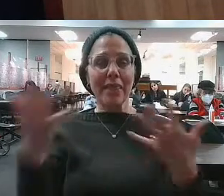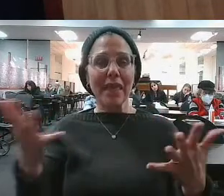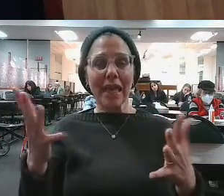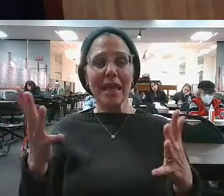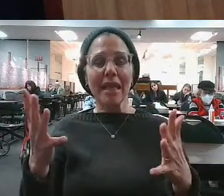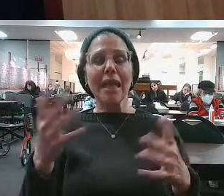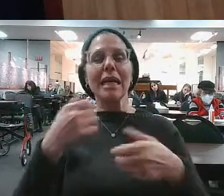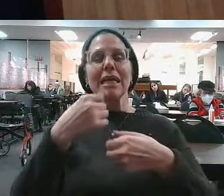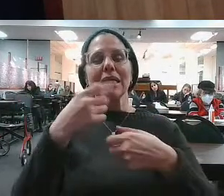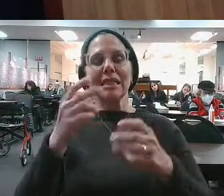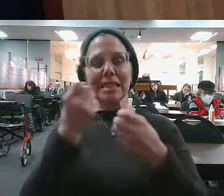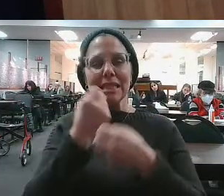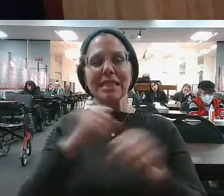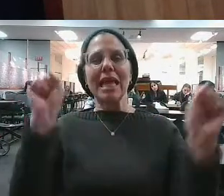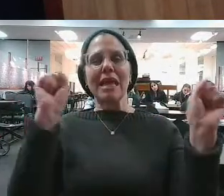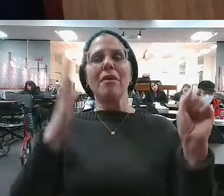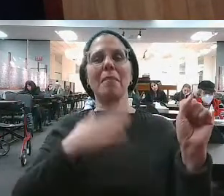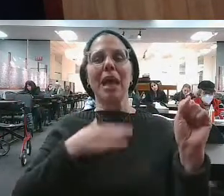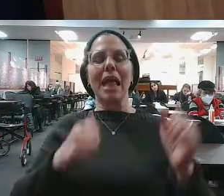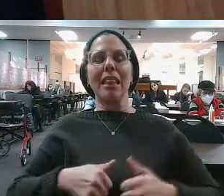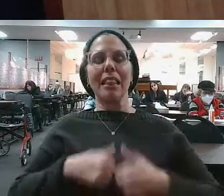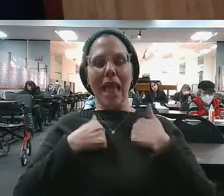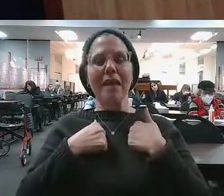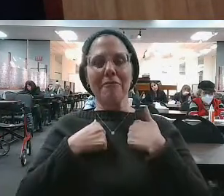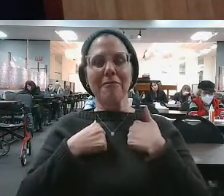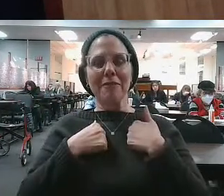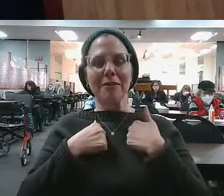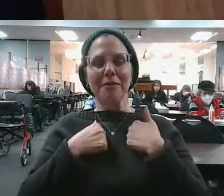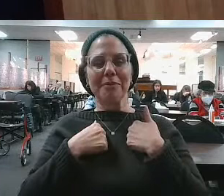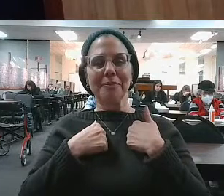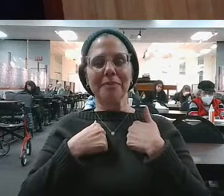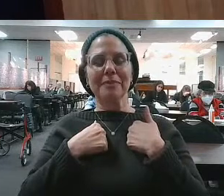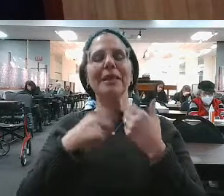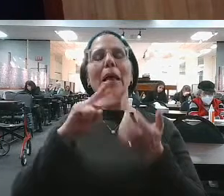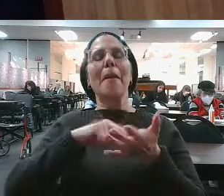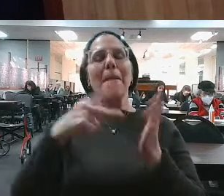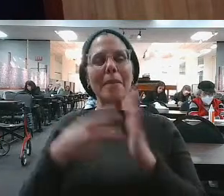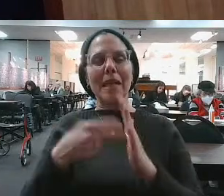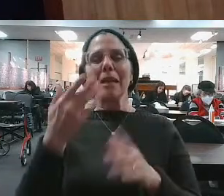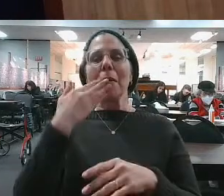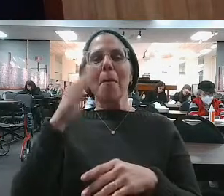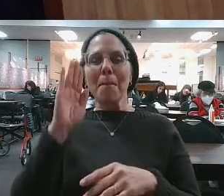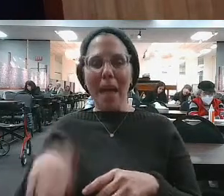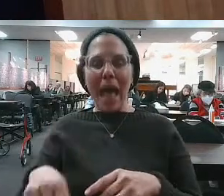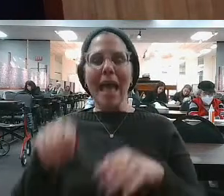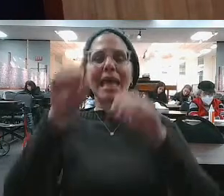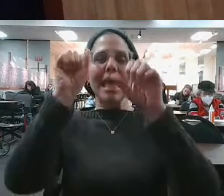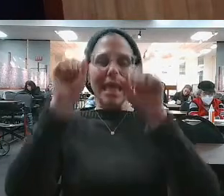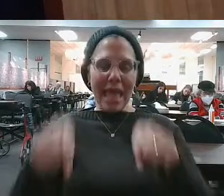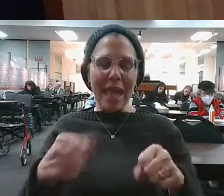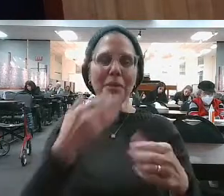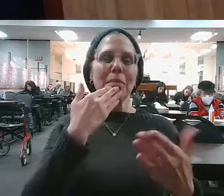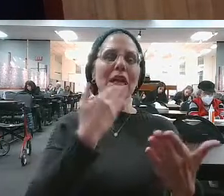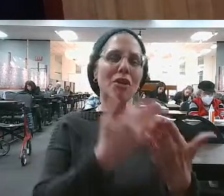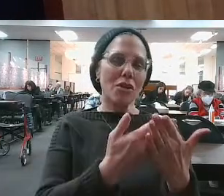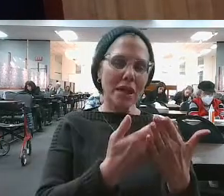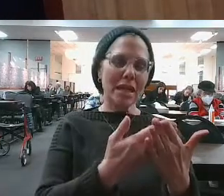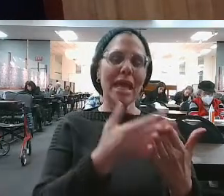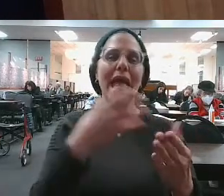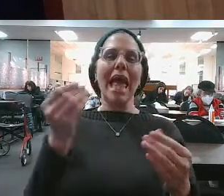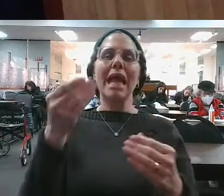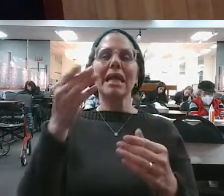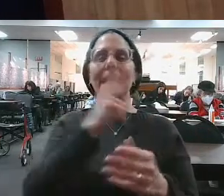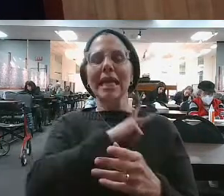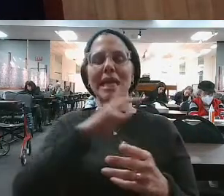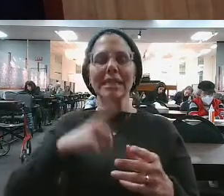does David say? I will thank Hashem